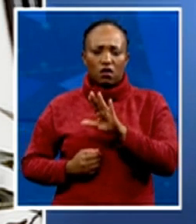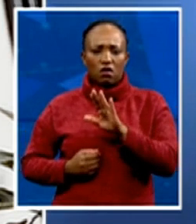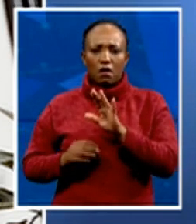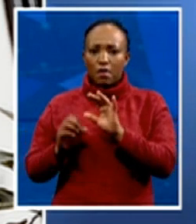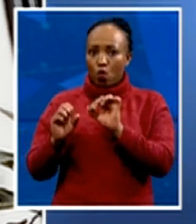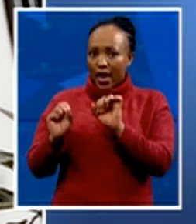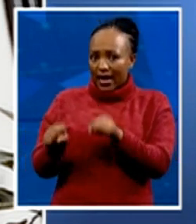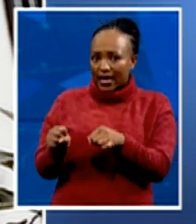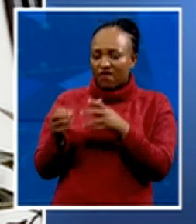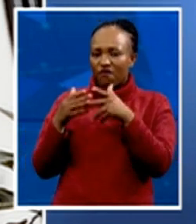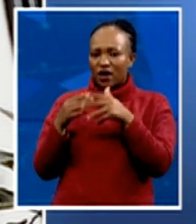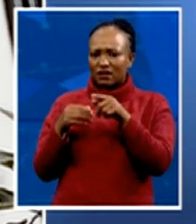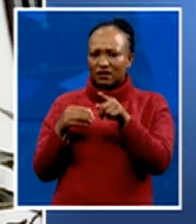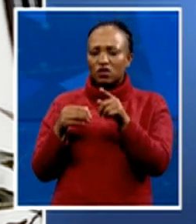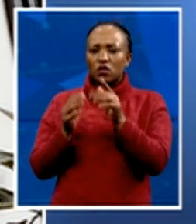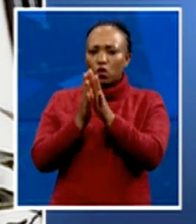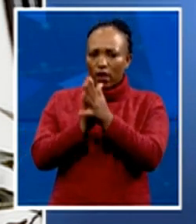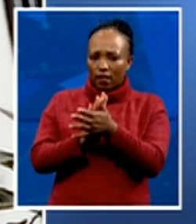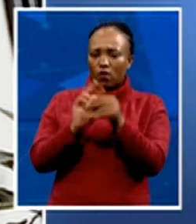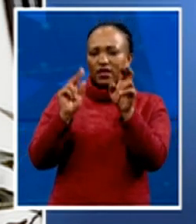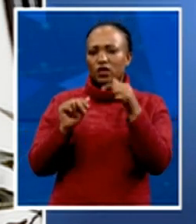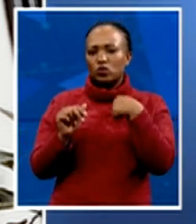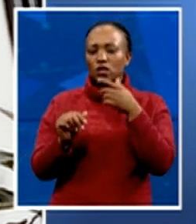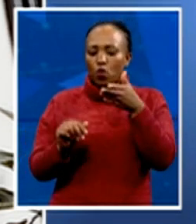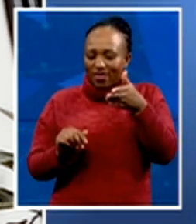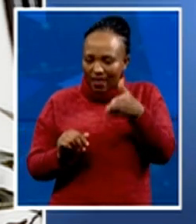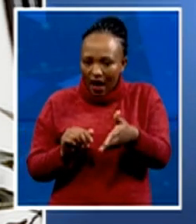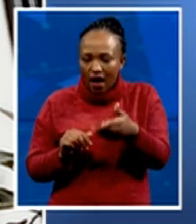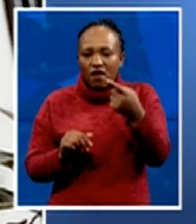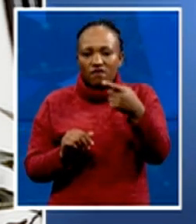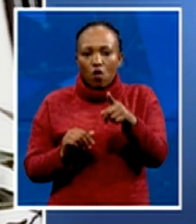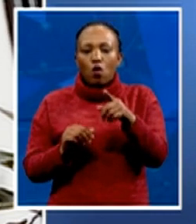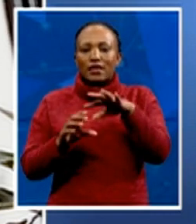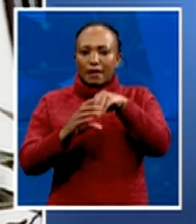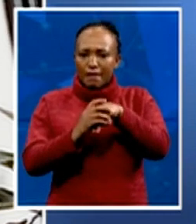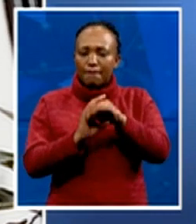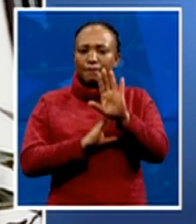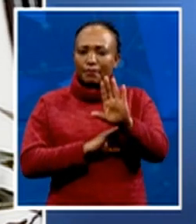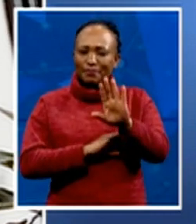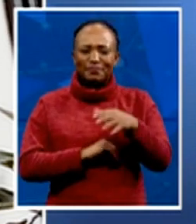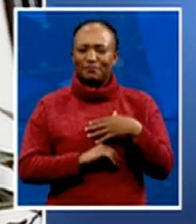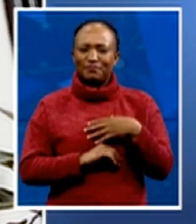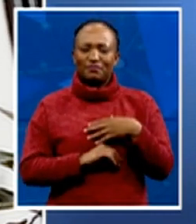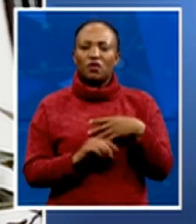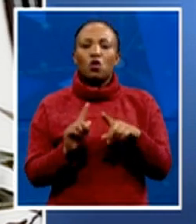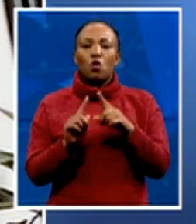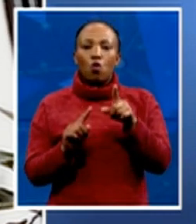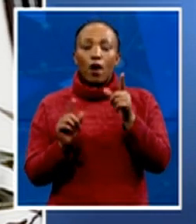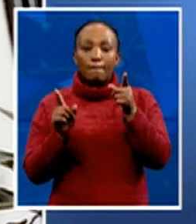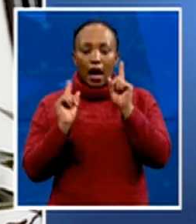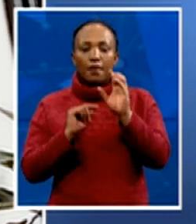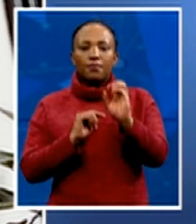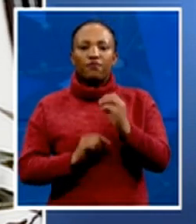issues that we are there for in those particular spaces. And that's the danger as young people. And so I think in this